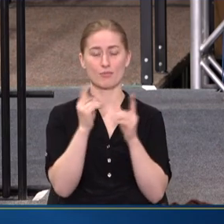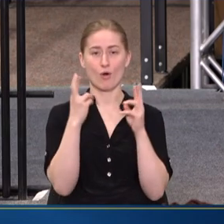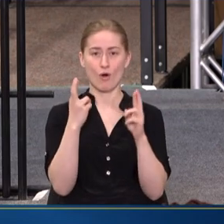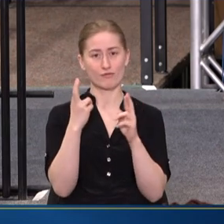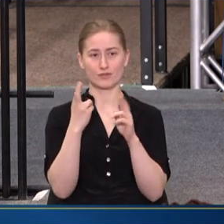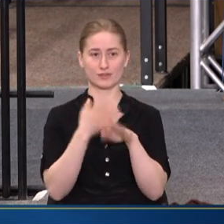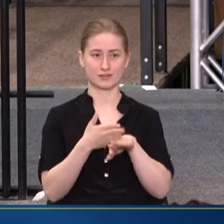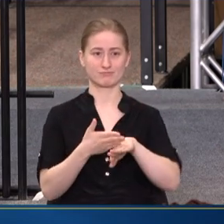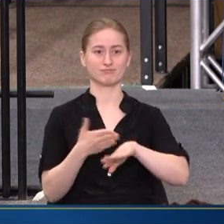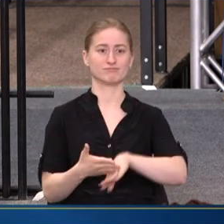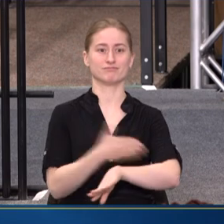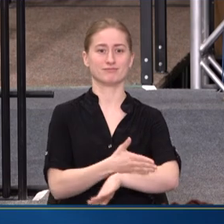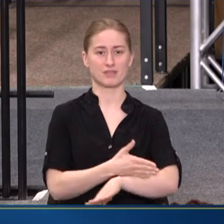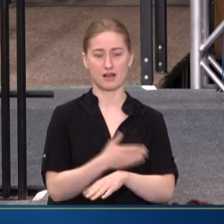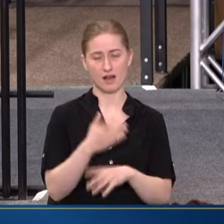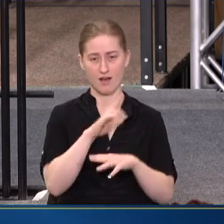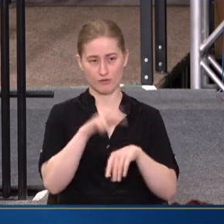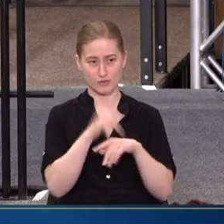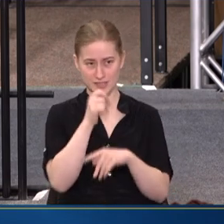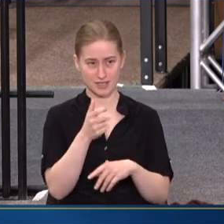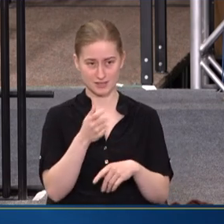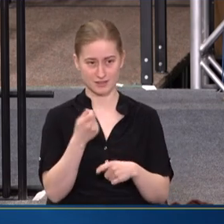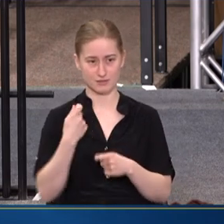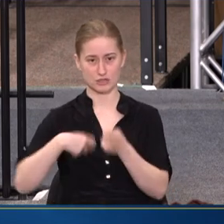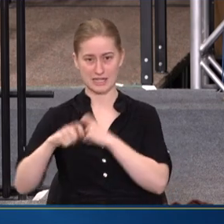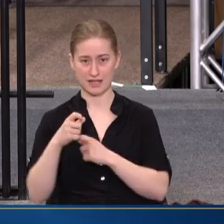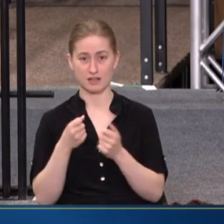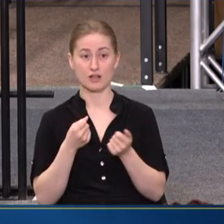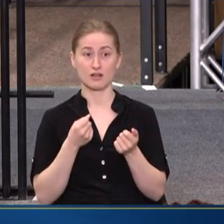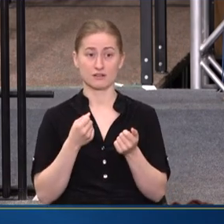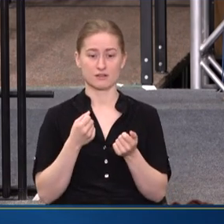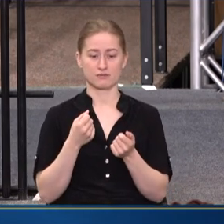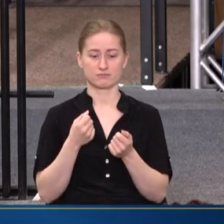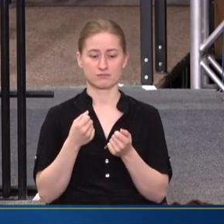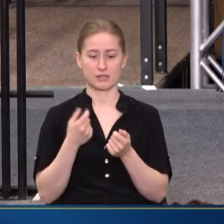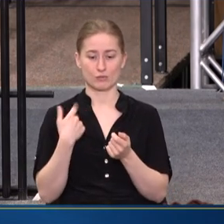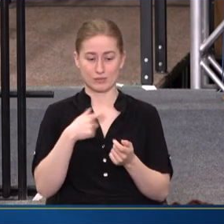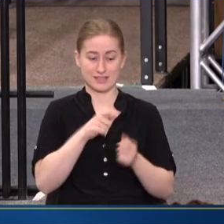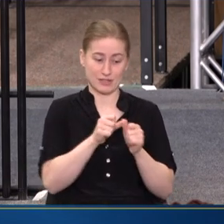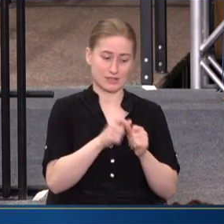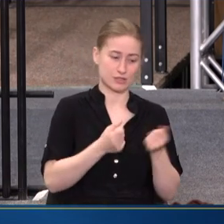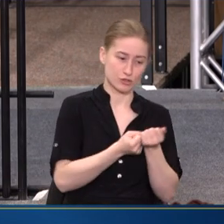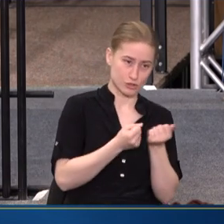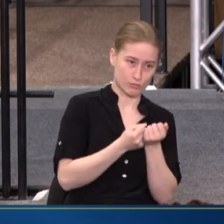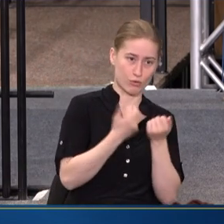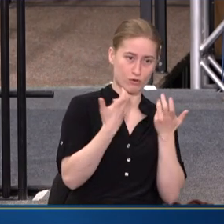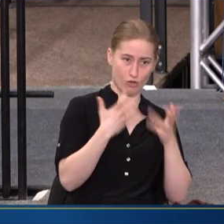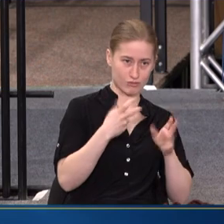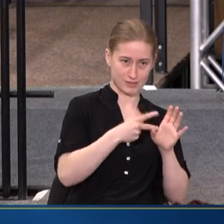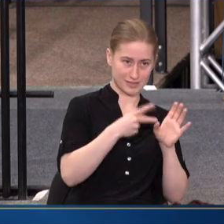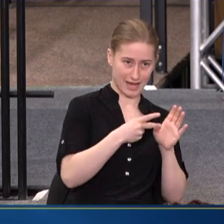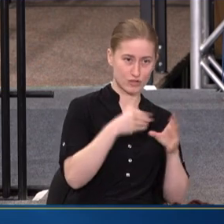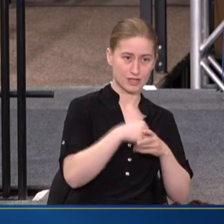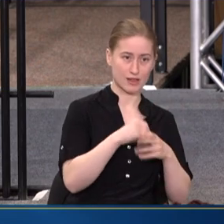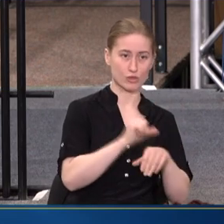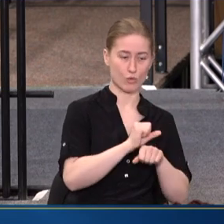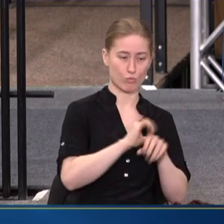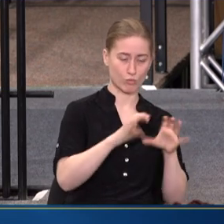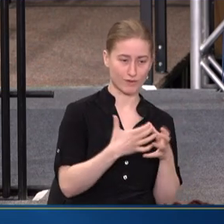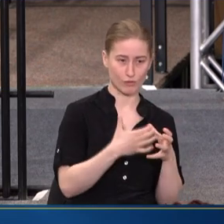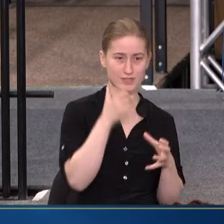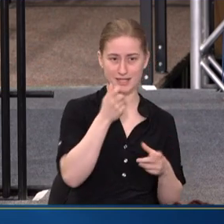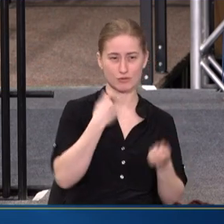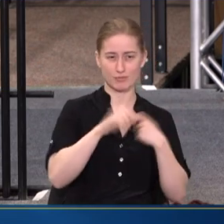THAT DOES NOT TAKE THE PLACE OF SUPPORTING OUR EXISTING WORKFORCE AND RECOGNIZING THE CHALLENGES OF RECENT YEARS